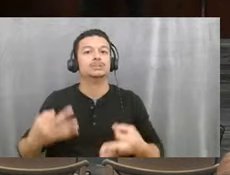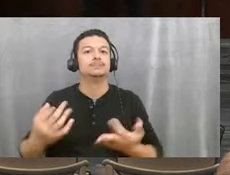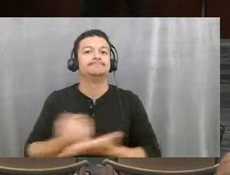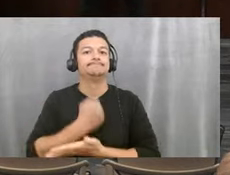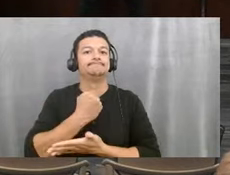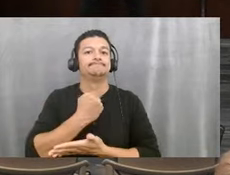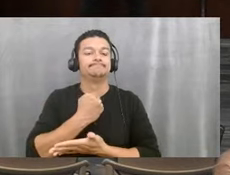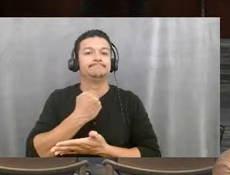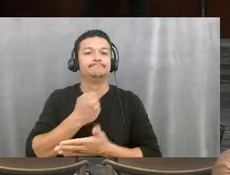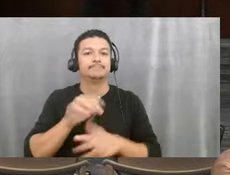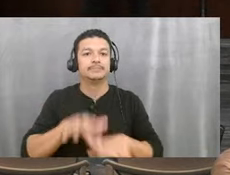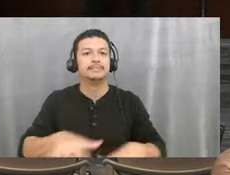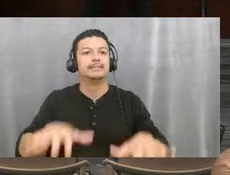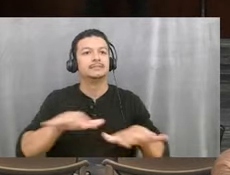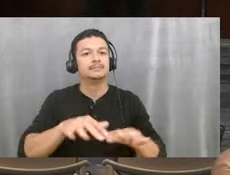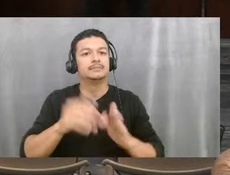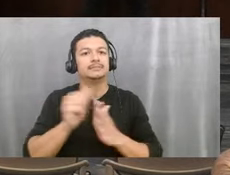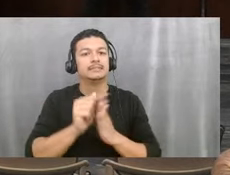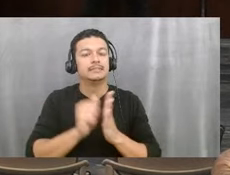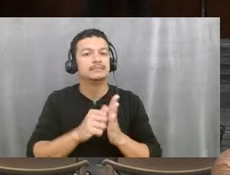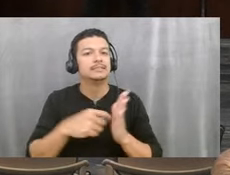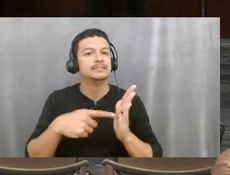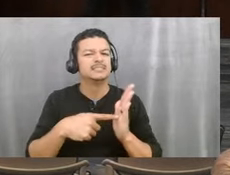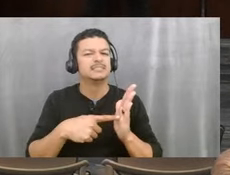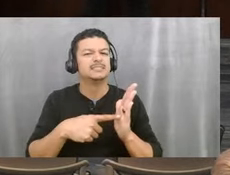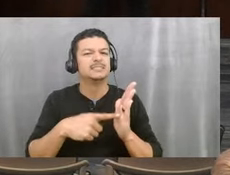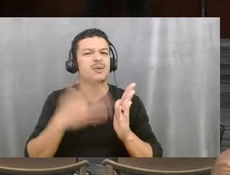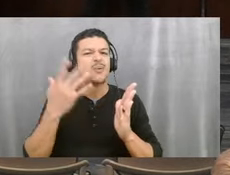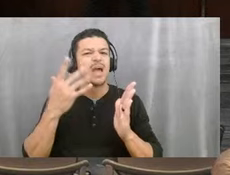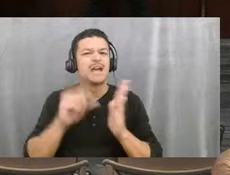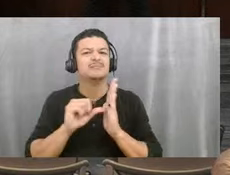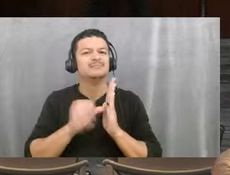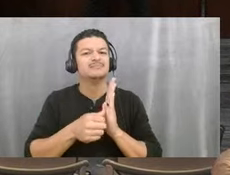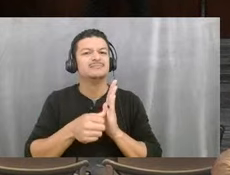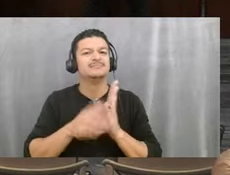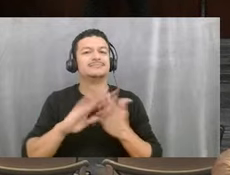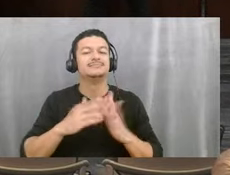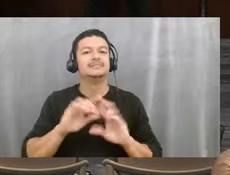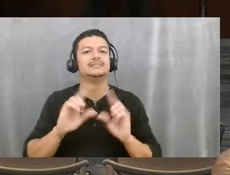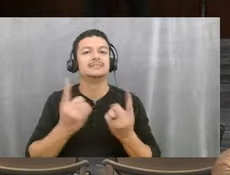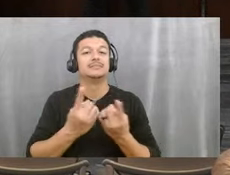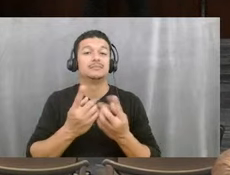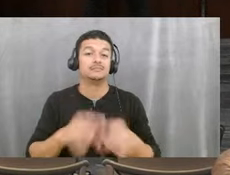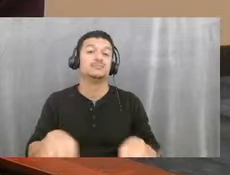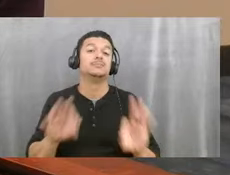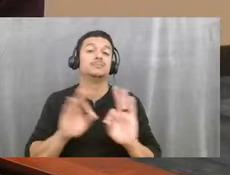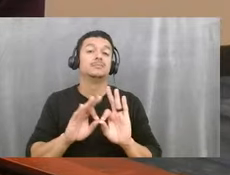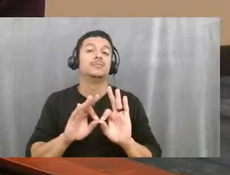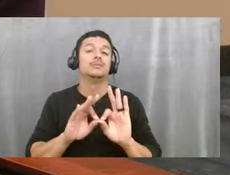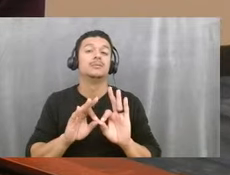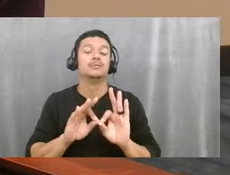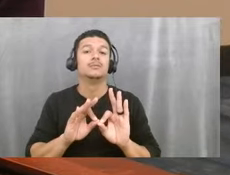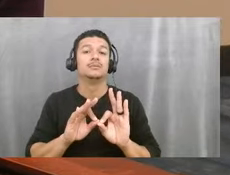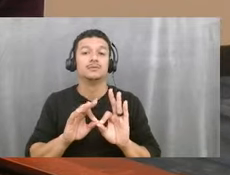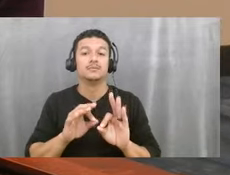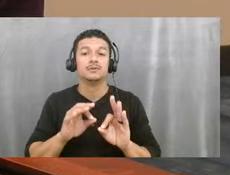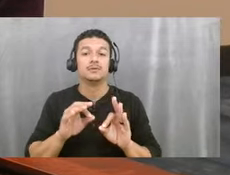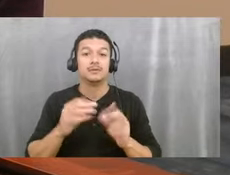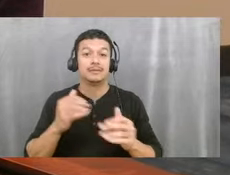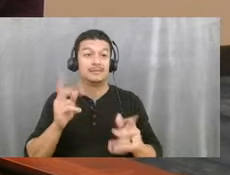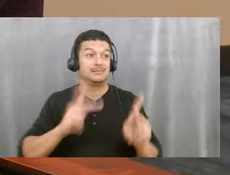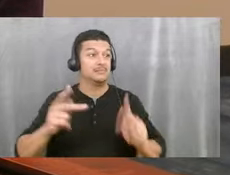on the agenda to kind of highlight, um, our city departments. I think it's important for, um, the residents to hear what's